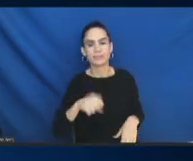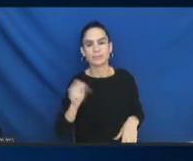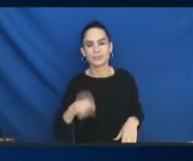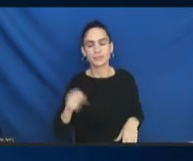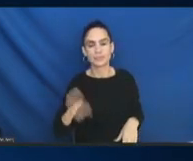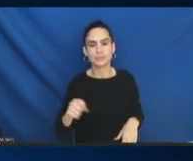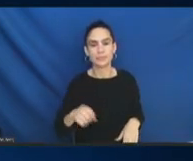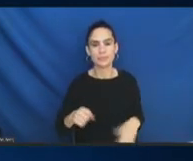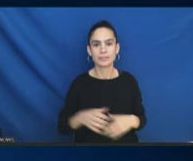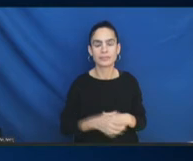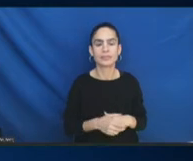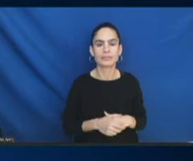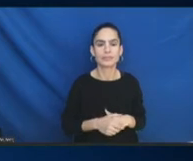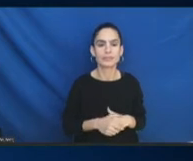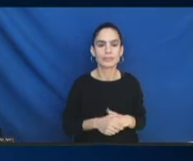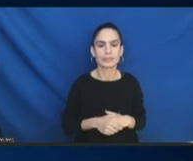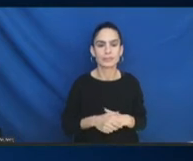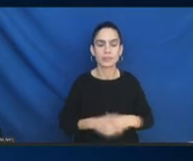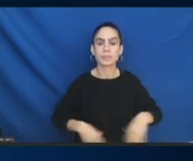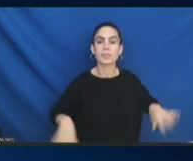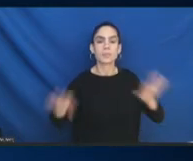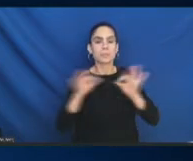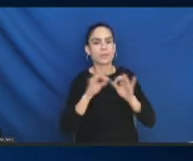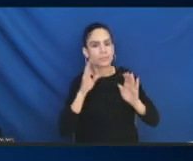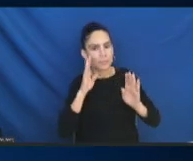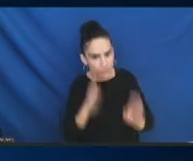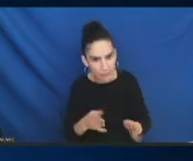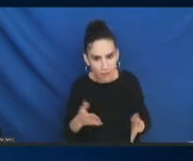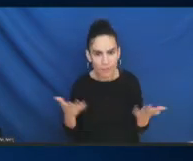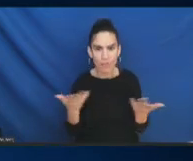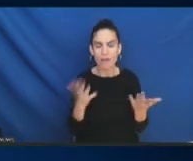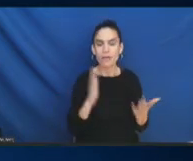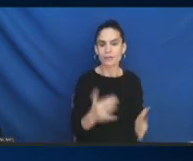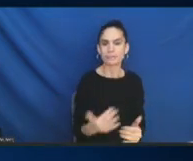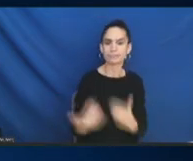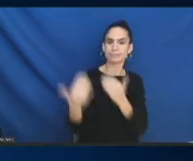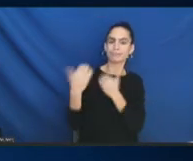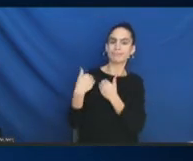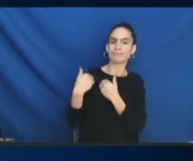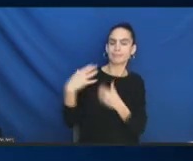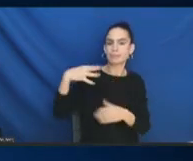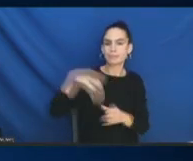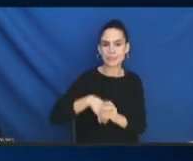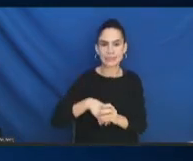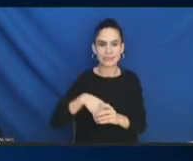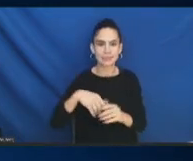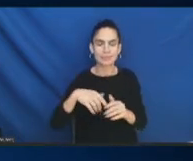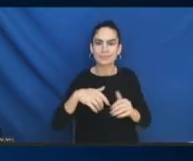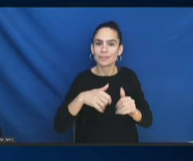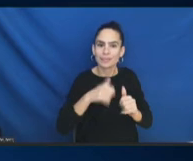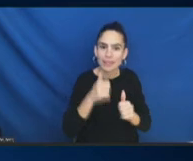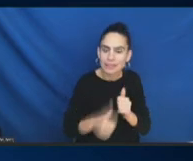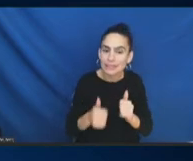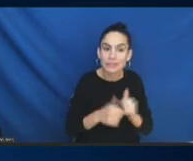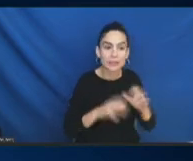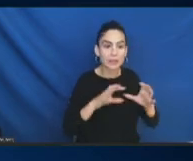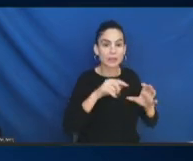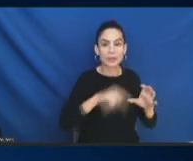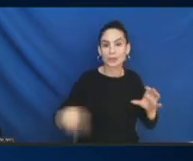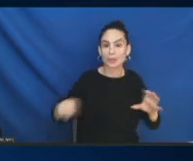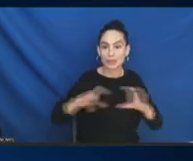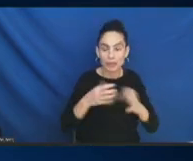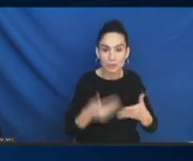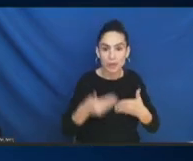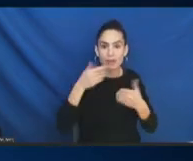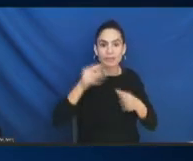to focus on what your charge is within the executive order. However, how you approach that can be done through